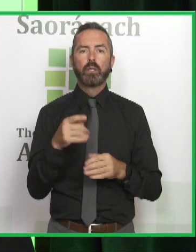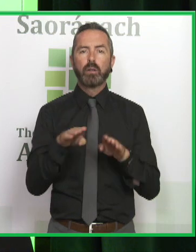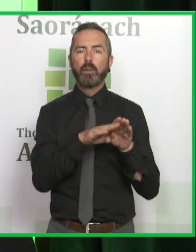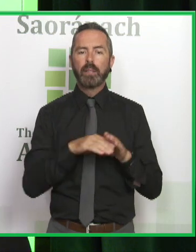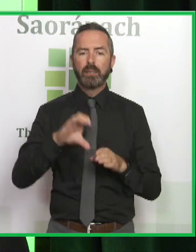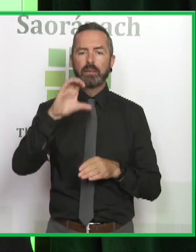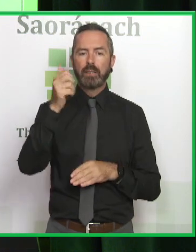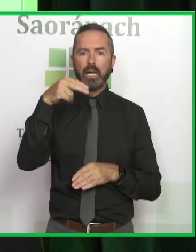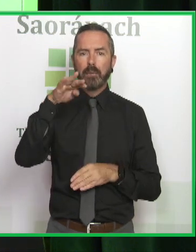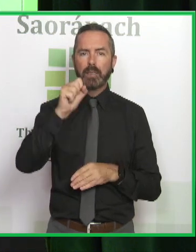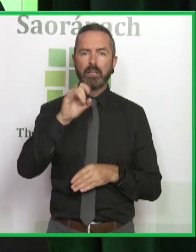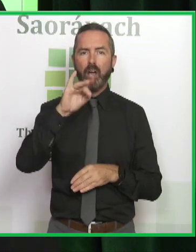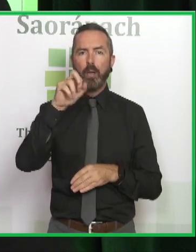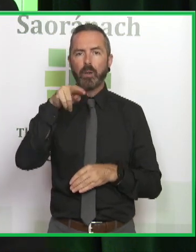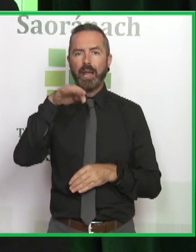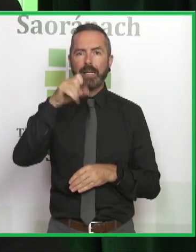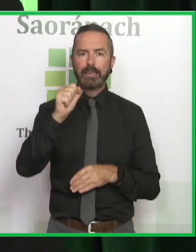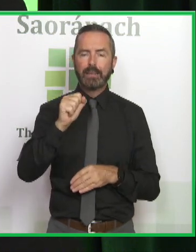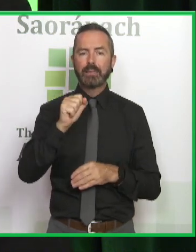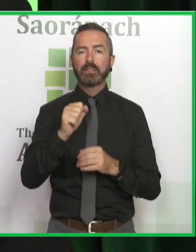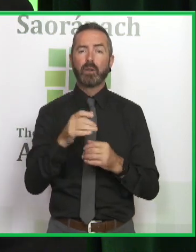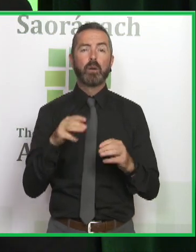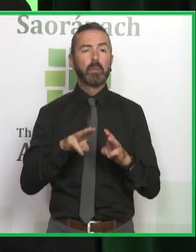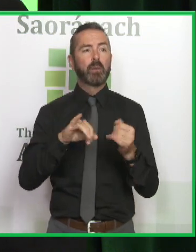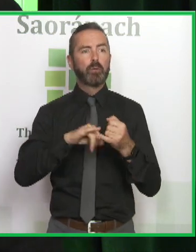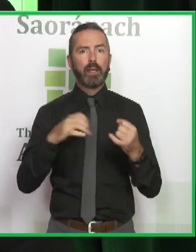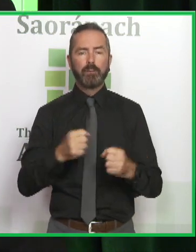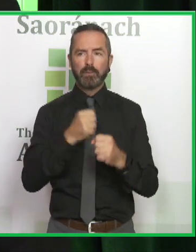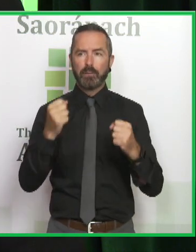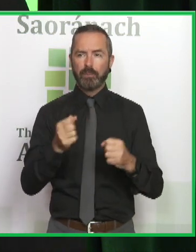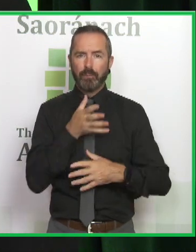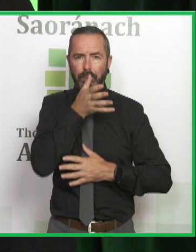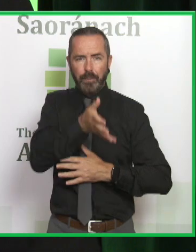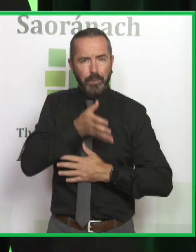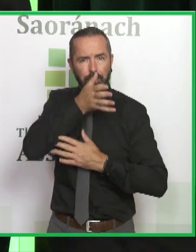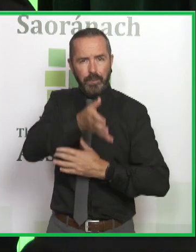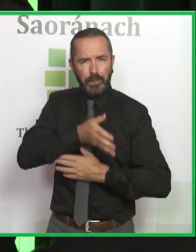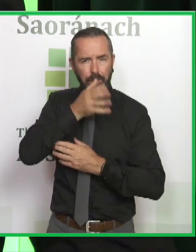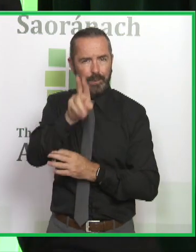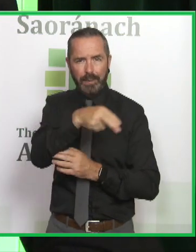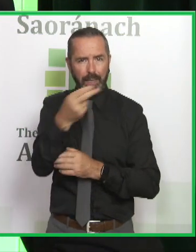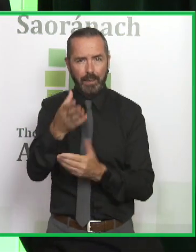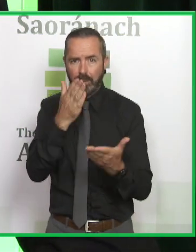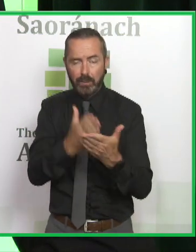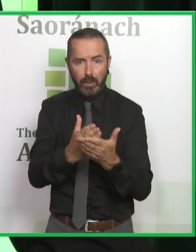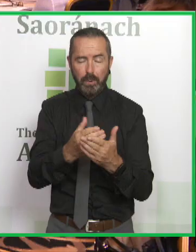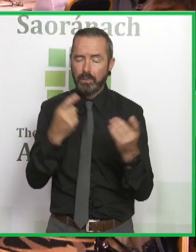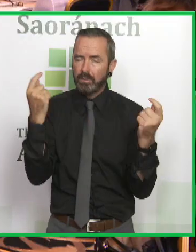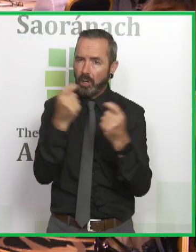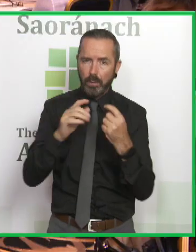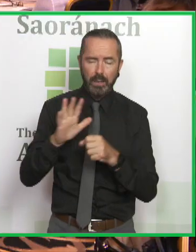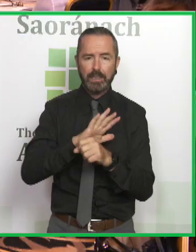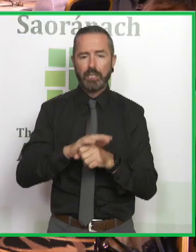called cannabis hyperemesis disorder, where people have really, really, really bad vomiting that just won't stop it. It's a really horrible condition.